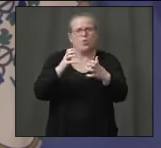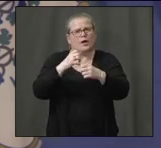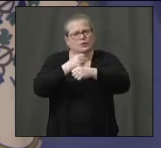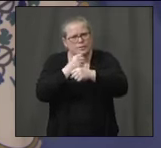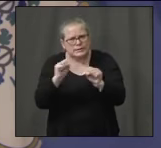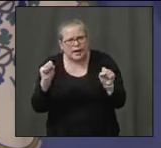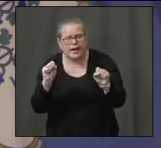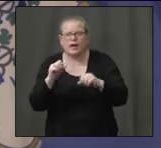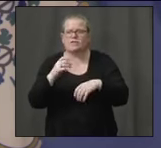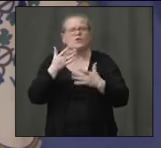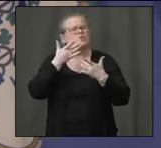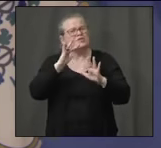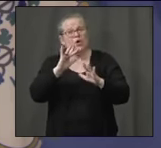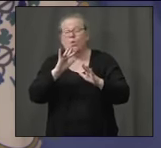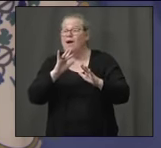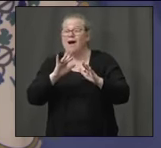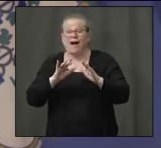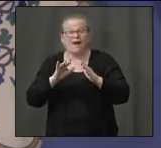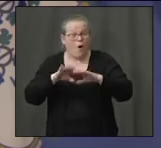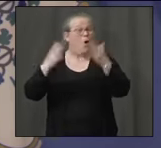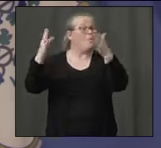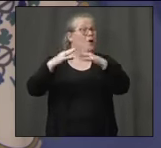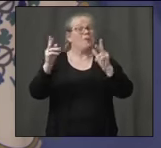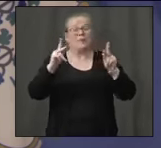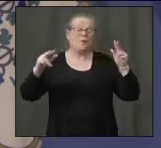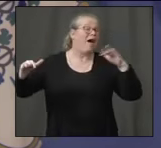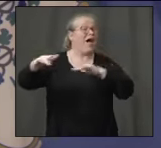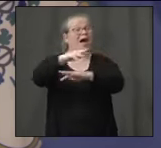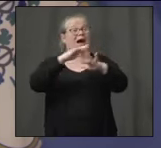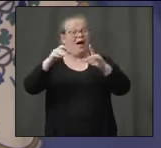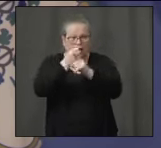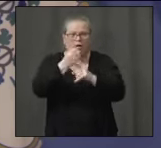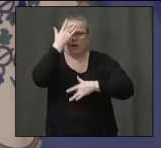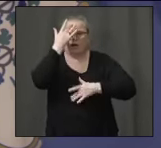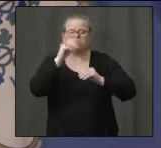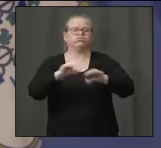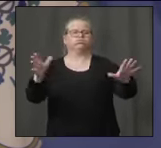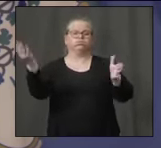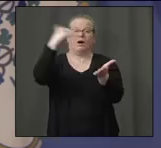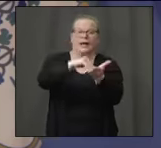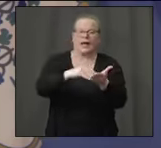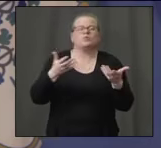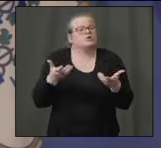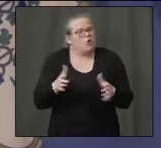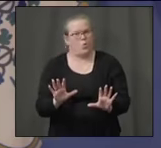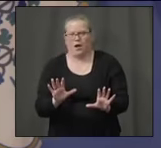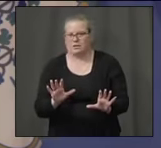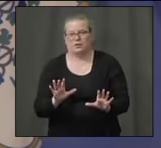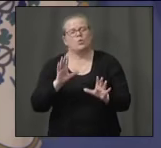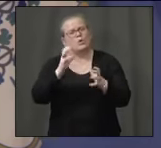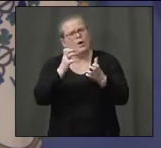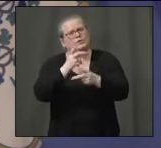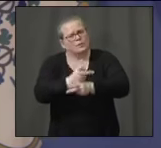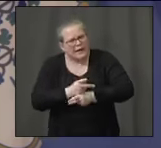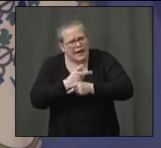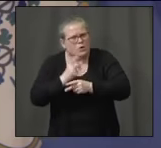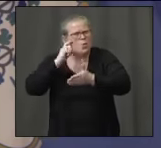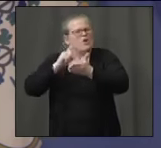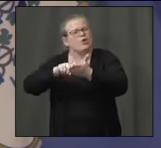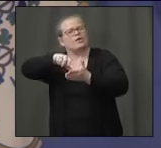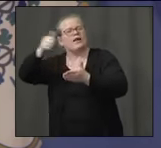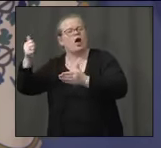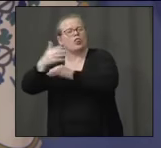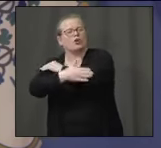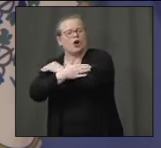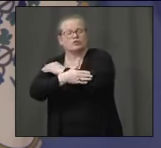in Singapore. So we're to be very careful about that. So you're asking whether this goes on for two months or four months and what's the nature of the social